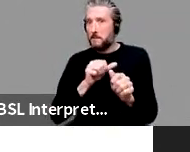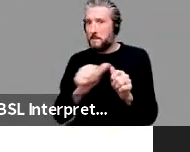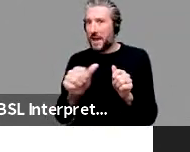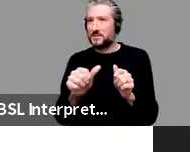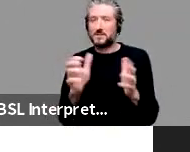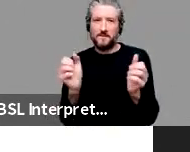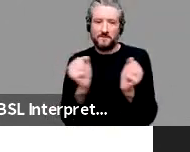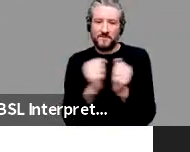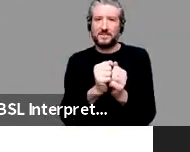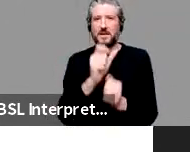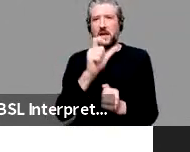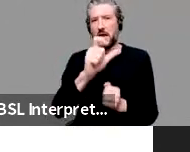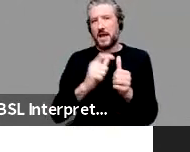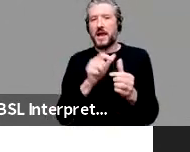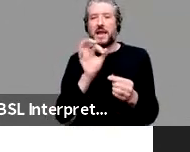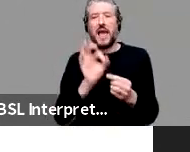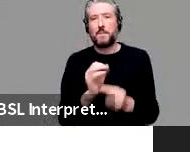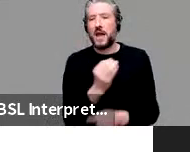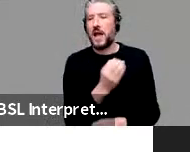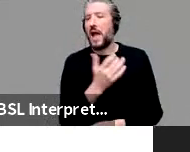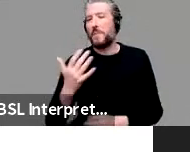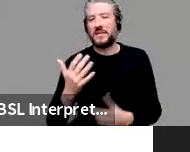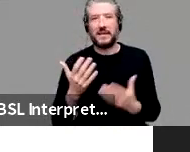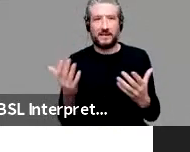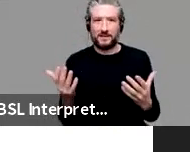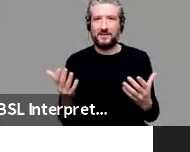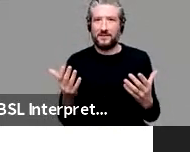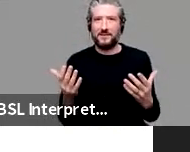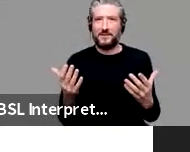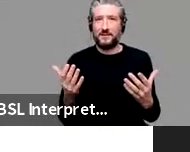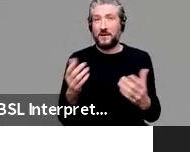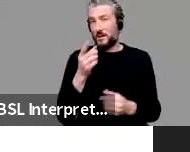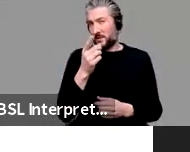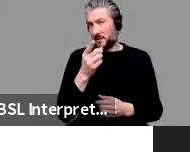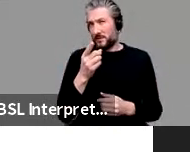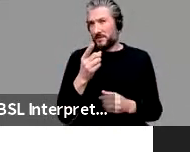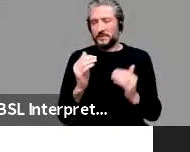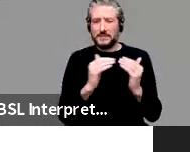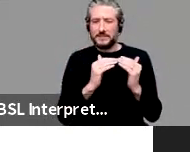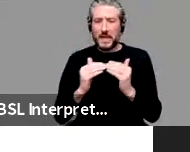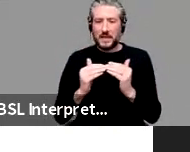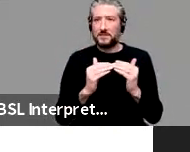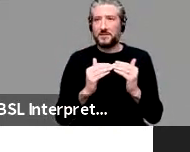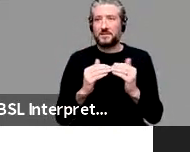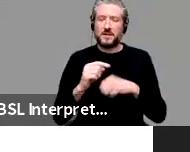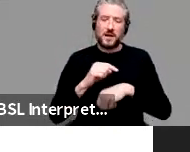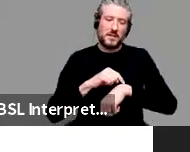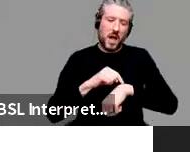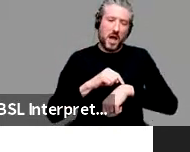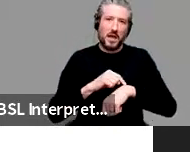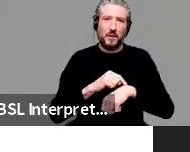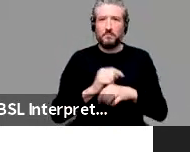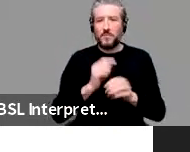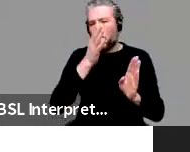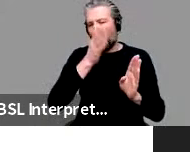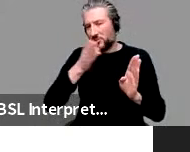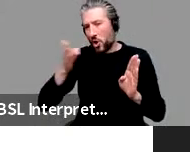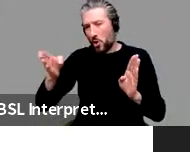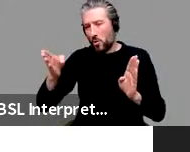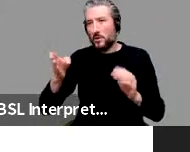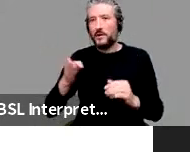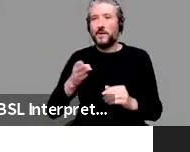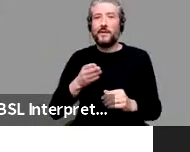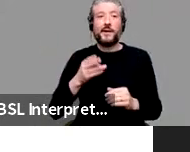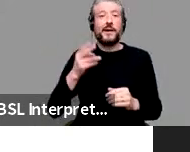to a cap. And you're going to, we're looking at the standard time window from the, uh, noun onset, the word cap